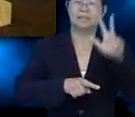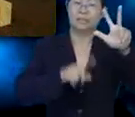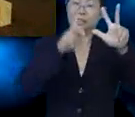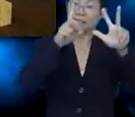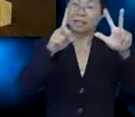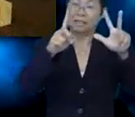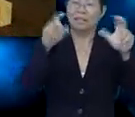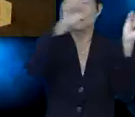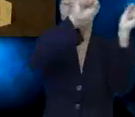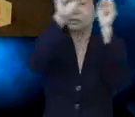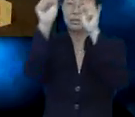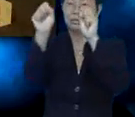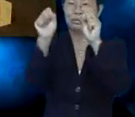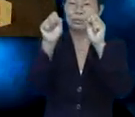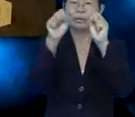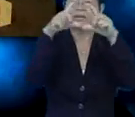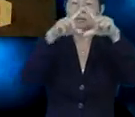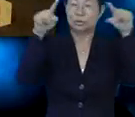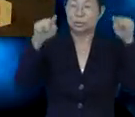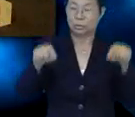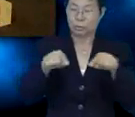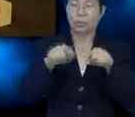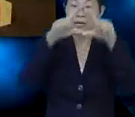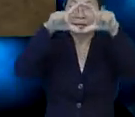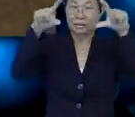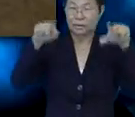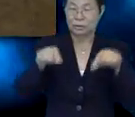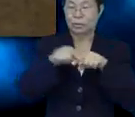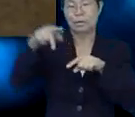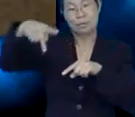This dash is three-dimensional. It's a square prism.